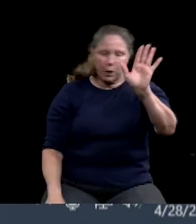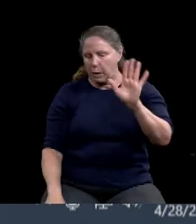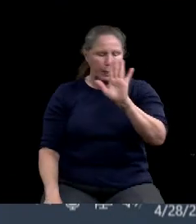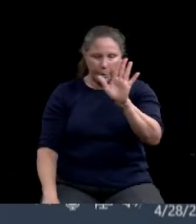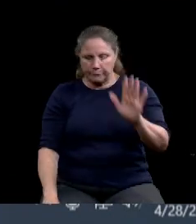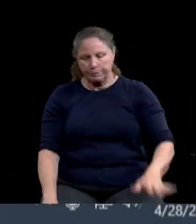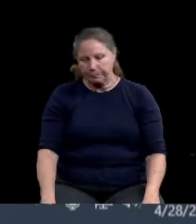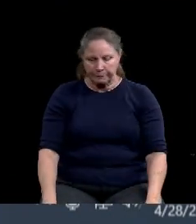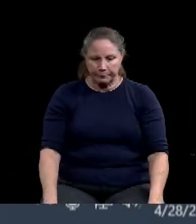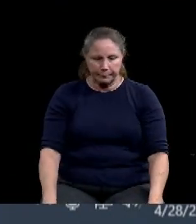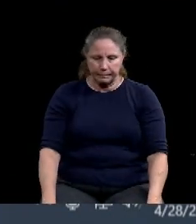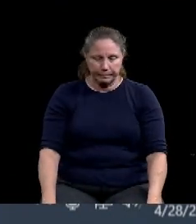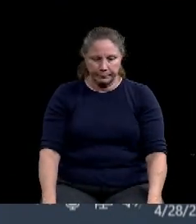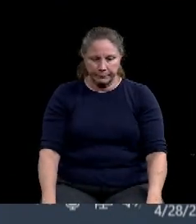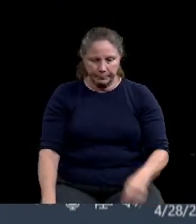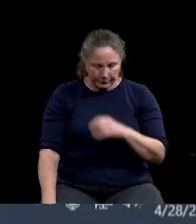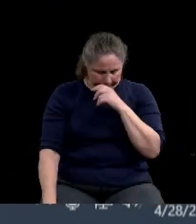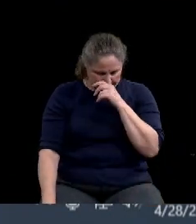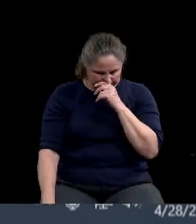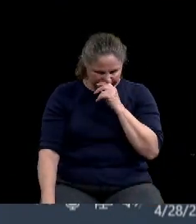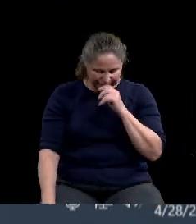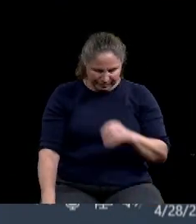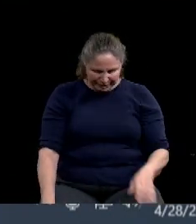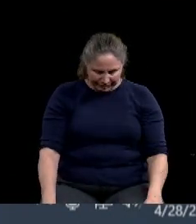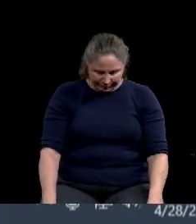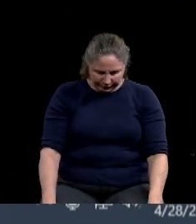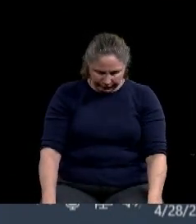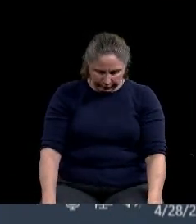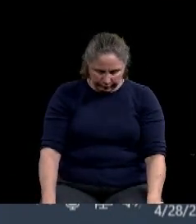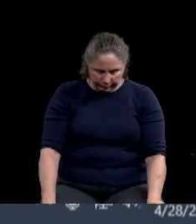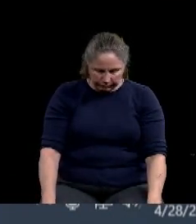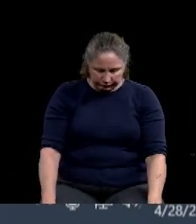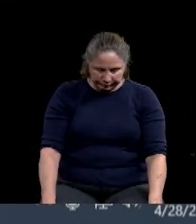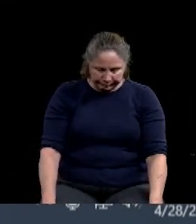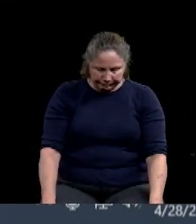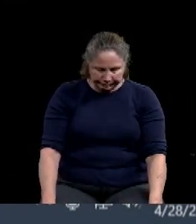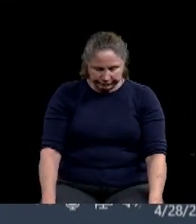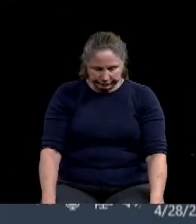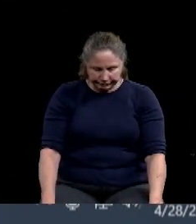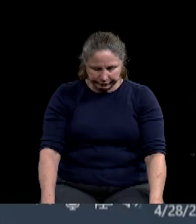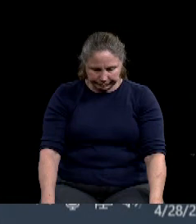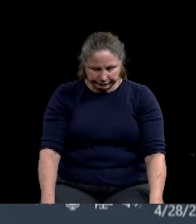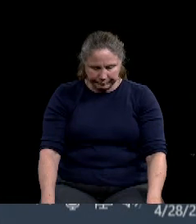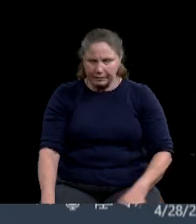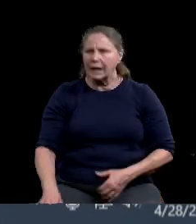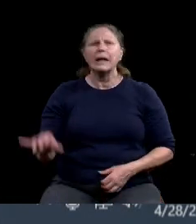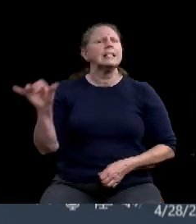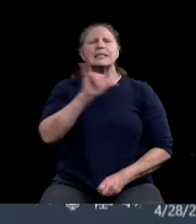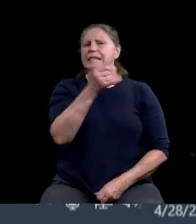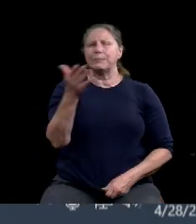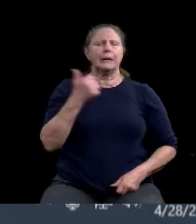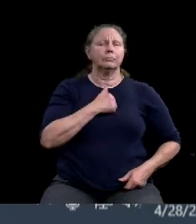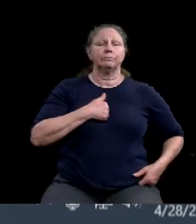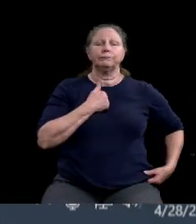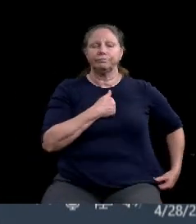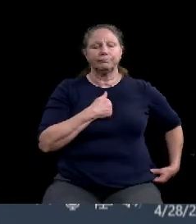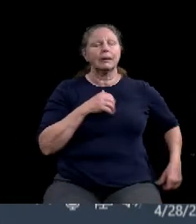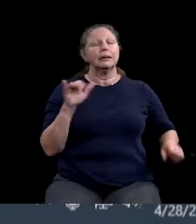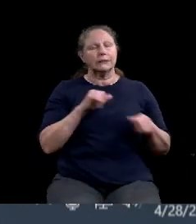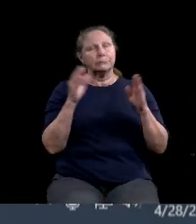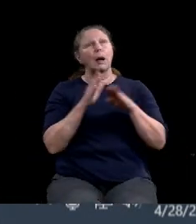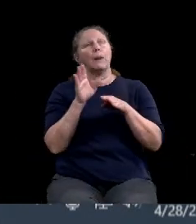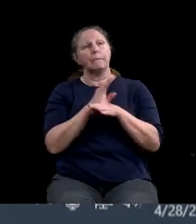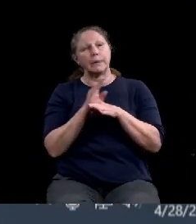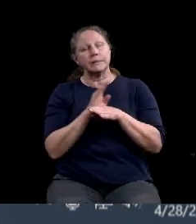Sorry. Emergency recovery fund. It's the same, it's the same item. I'm sorry. Small business, emergency fund program and the